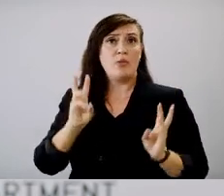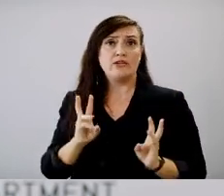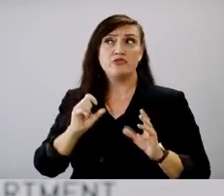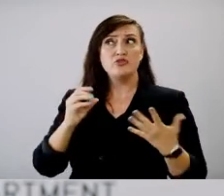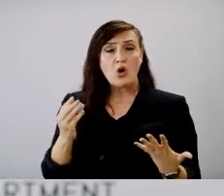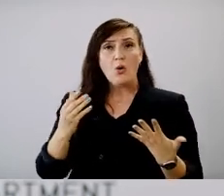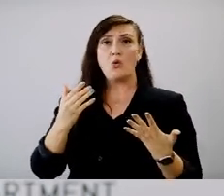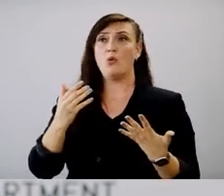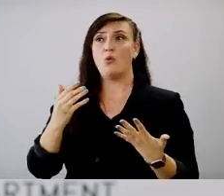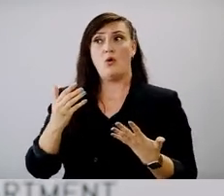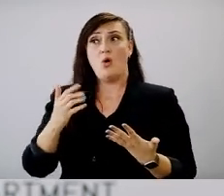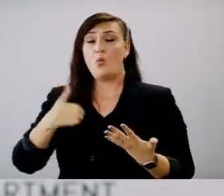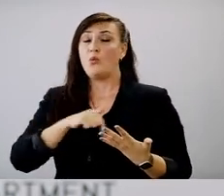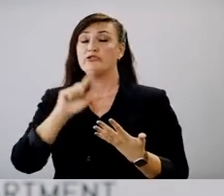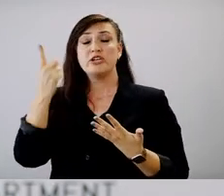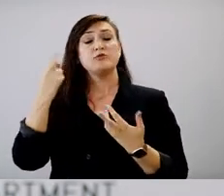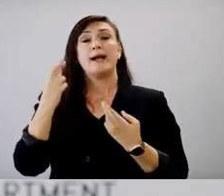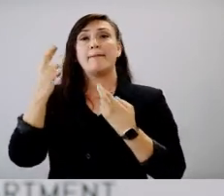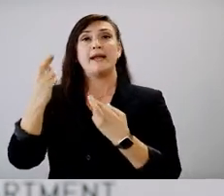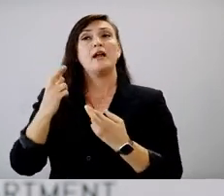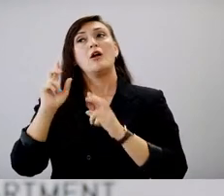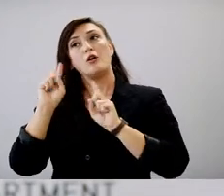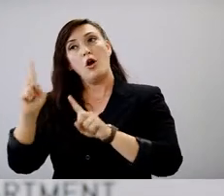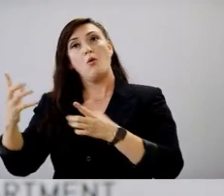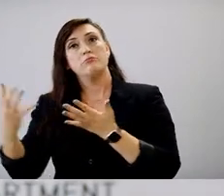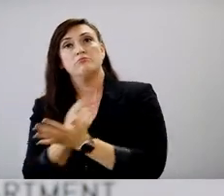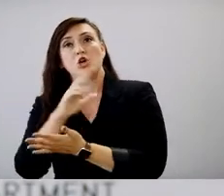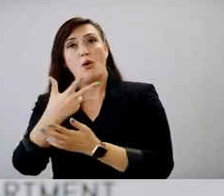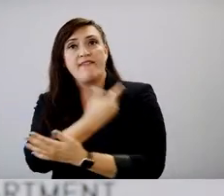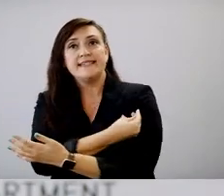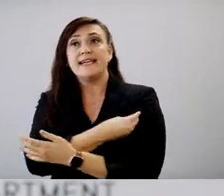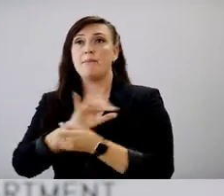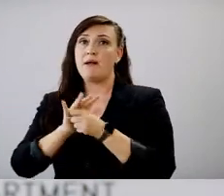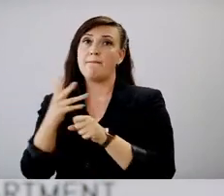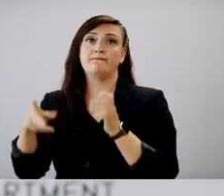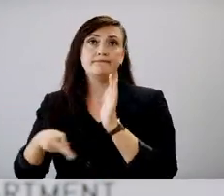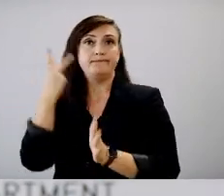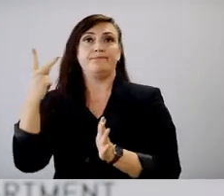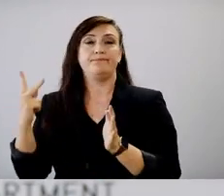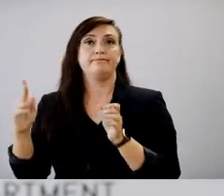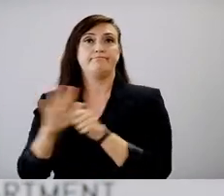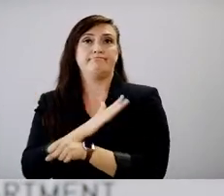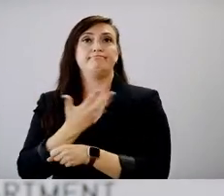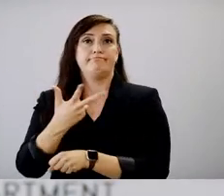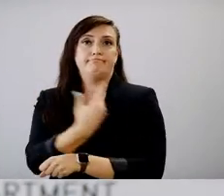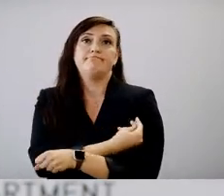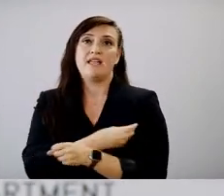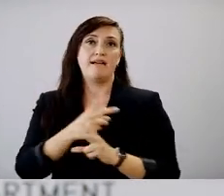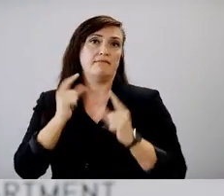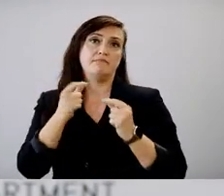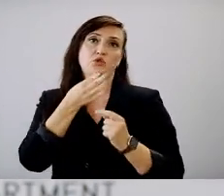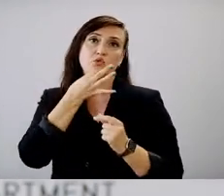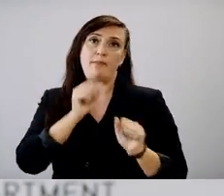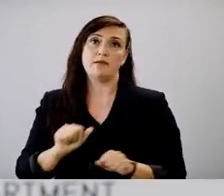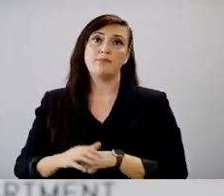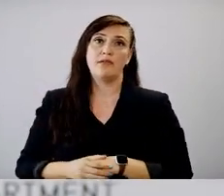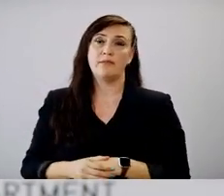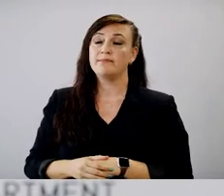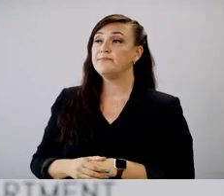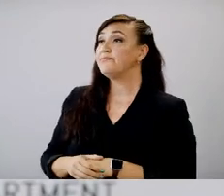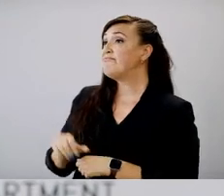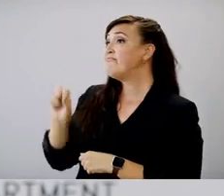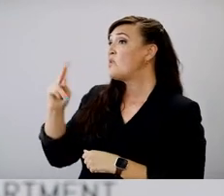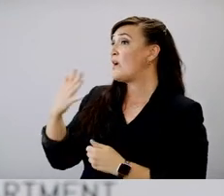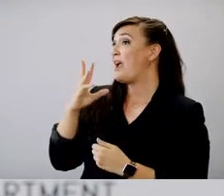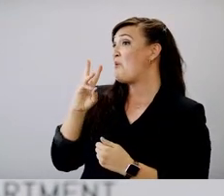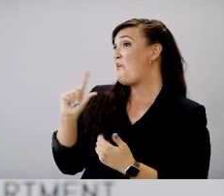is go get vaccinated and be fully vaccinated as quickly as possible. Okay. Well, uh, I,